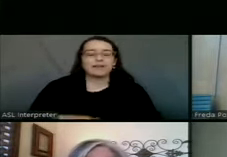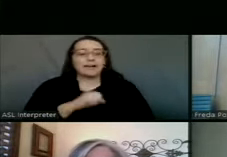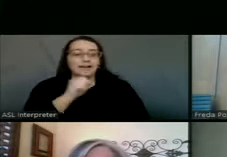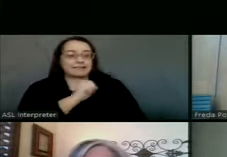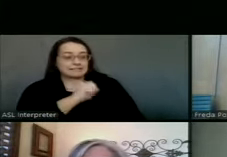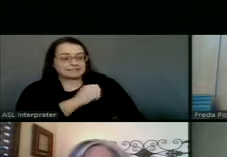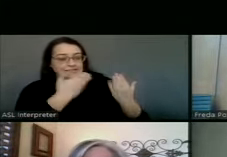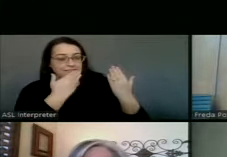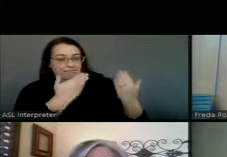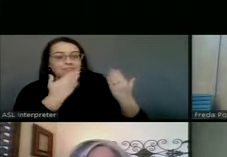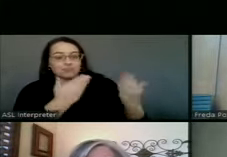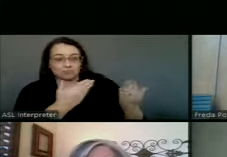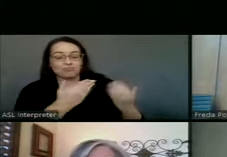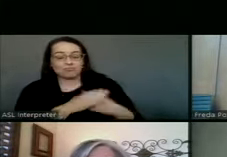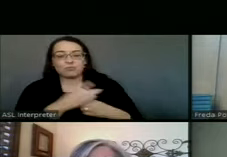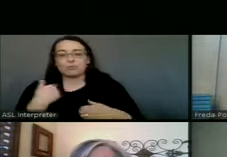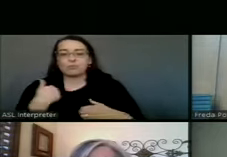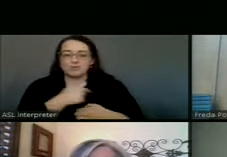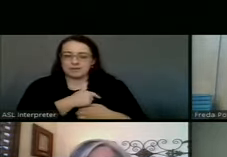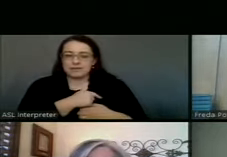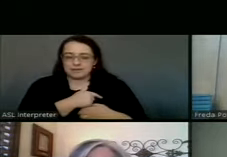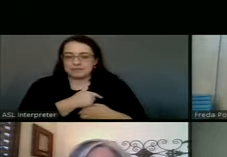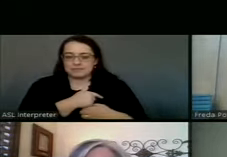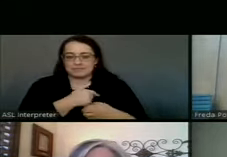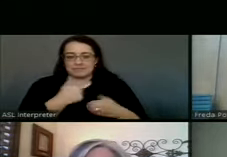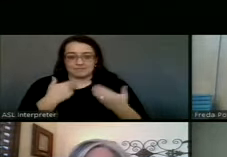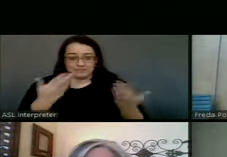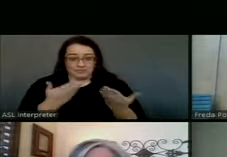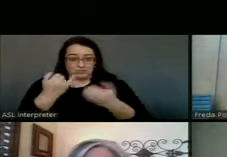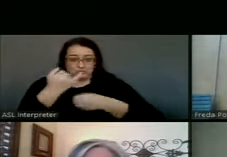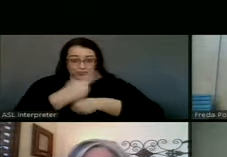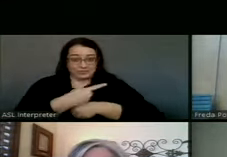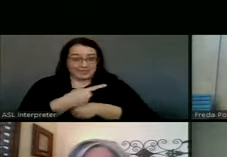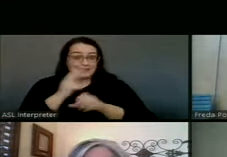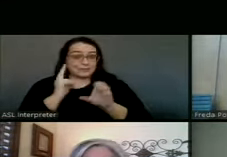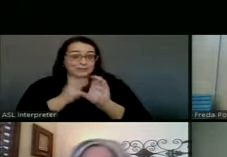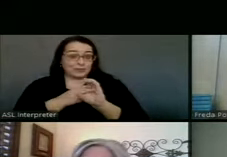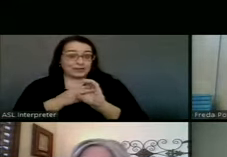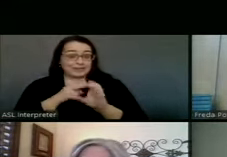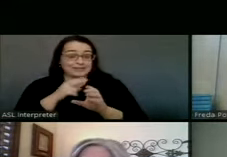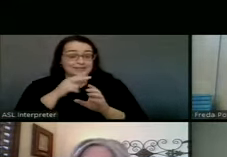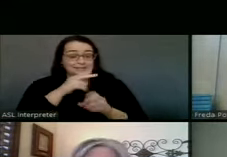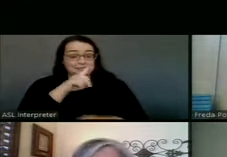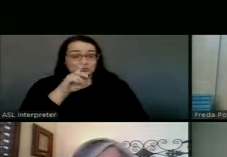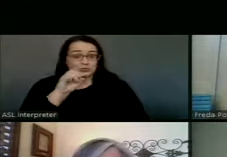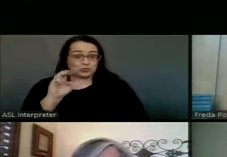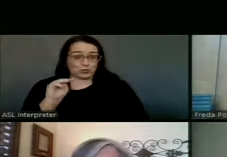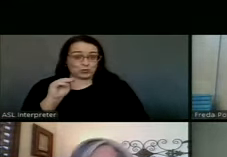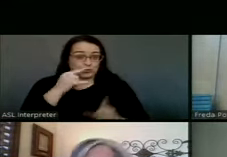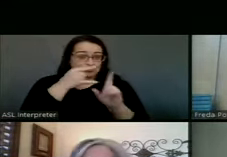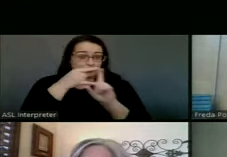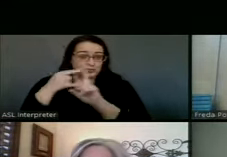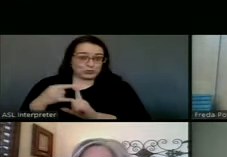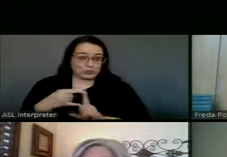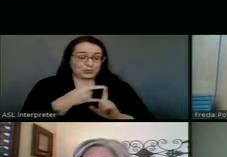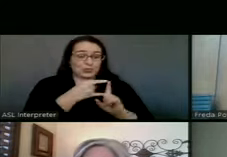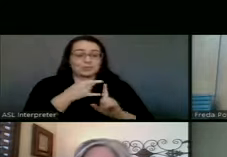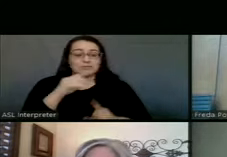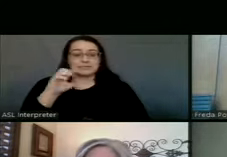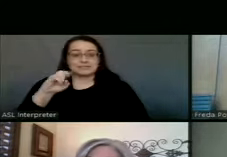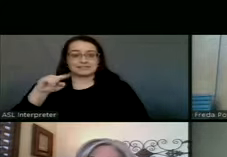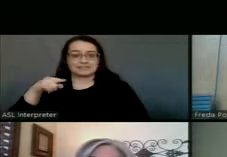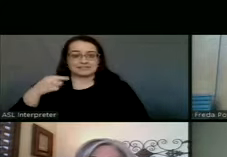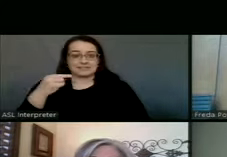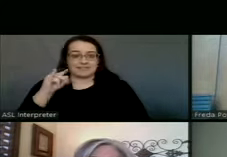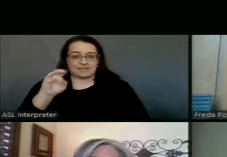Thank you very much. We have with us today on the call, and I have to find my bio, Stephanie